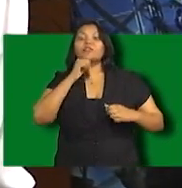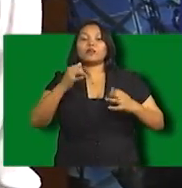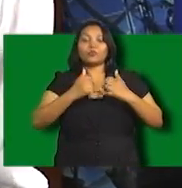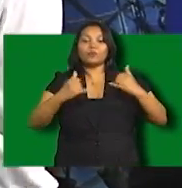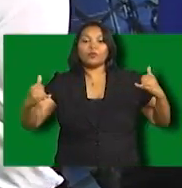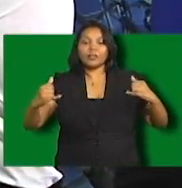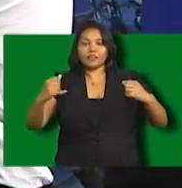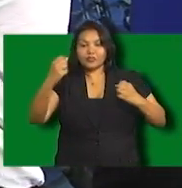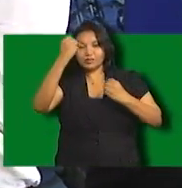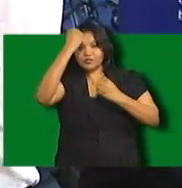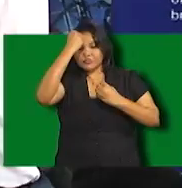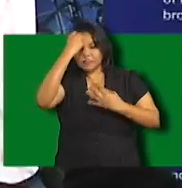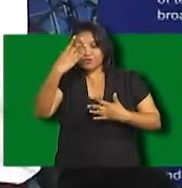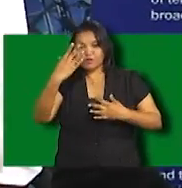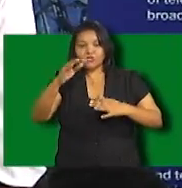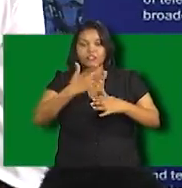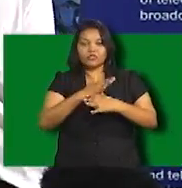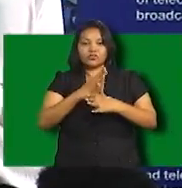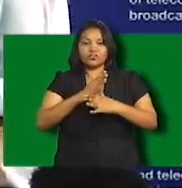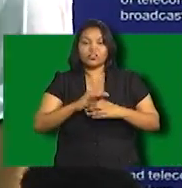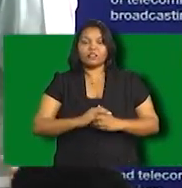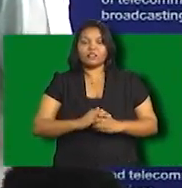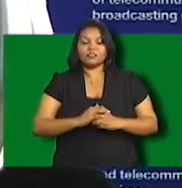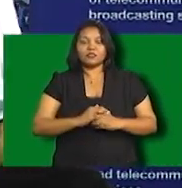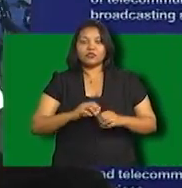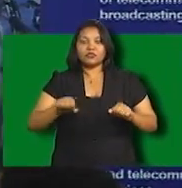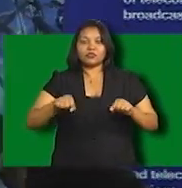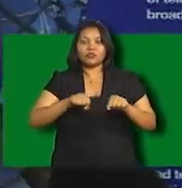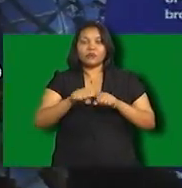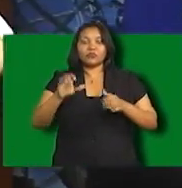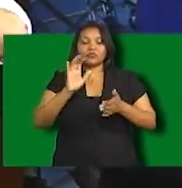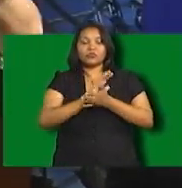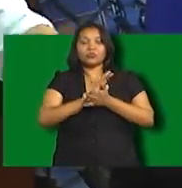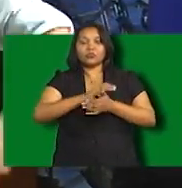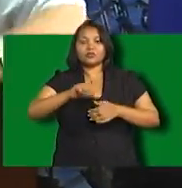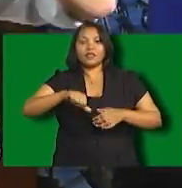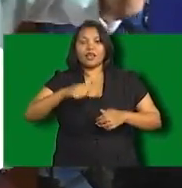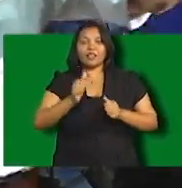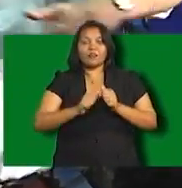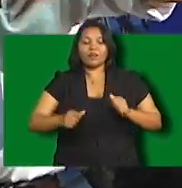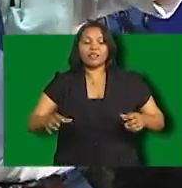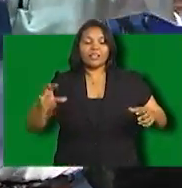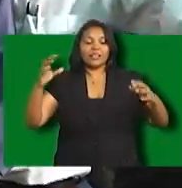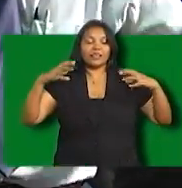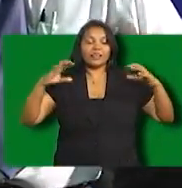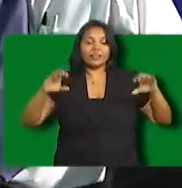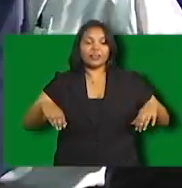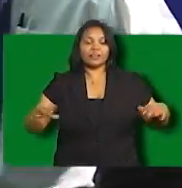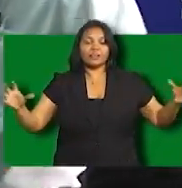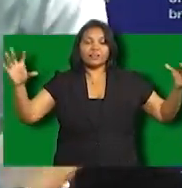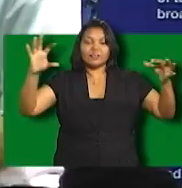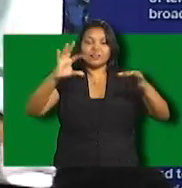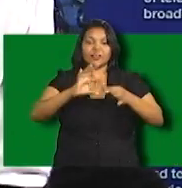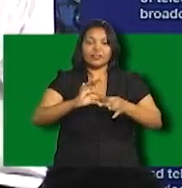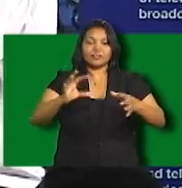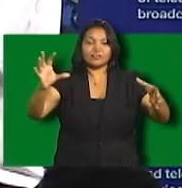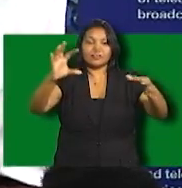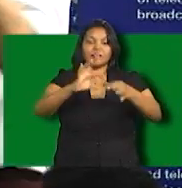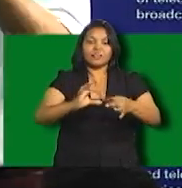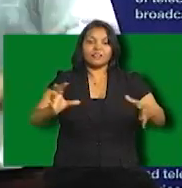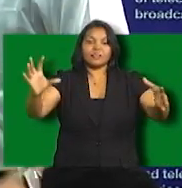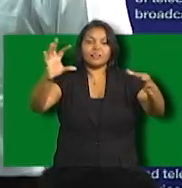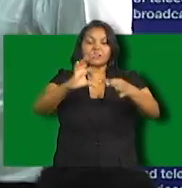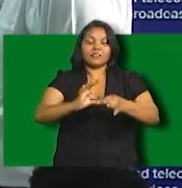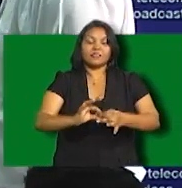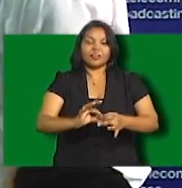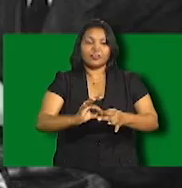is available. Able to connect schools and other public buildings can all get connected into this freely over the air. There all sorts of